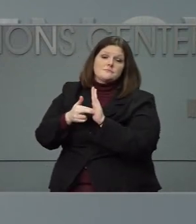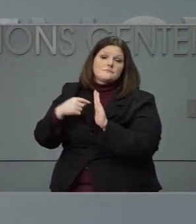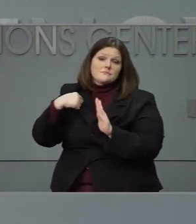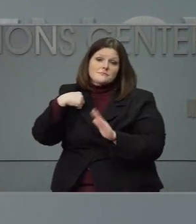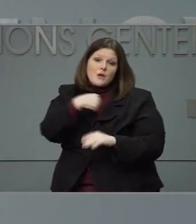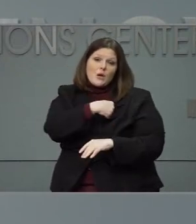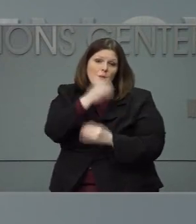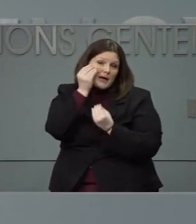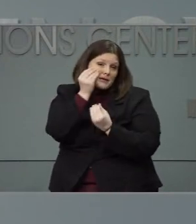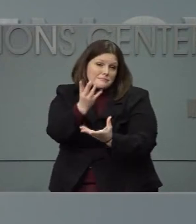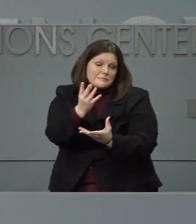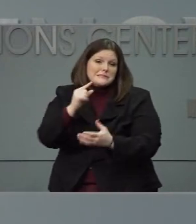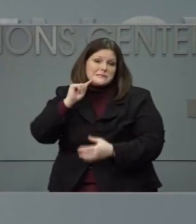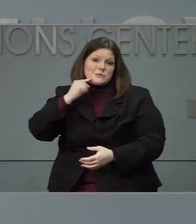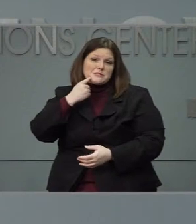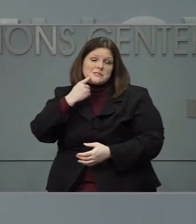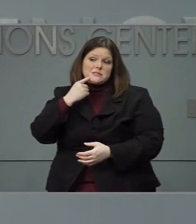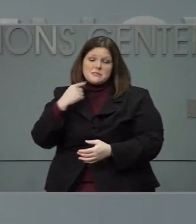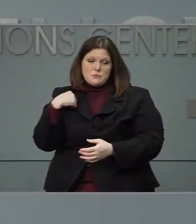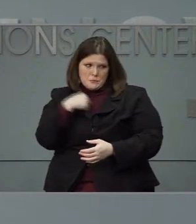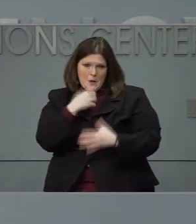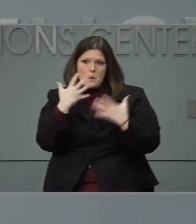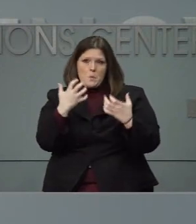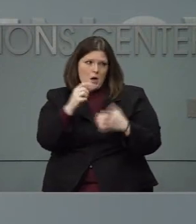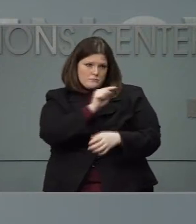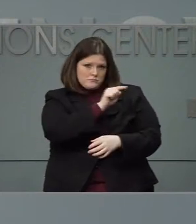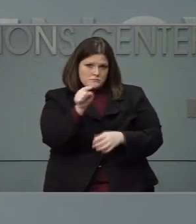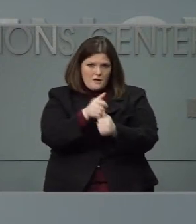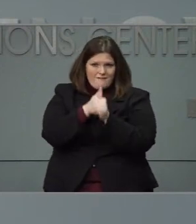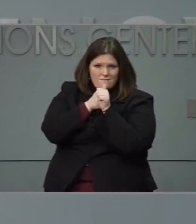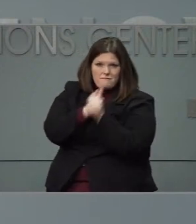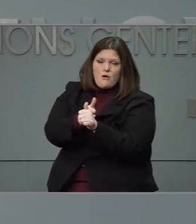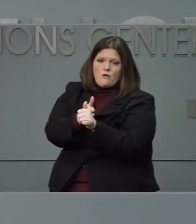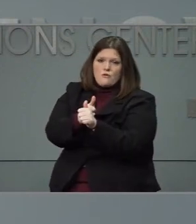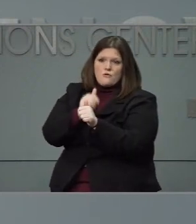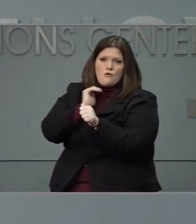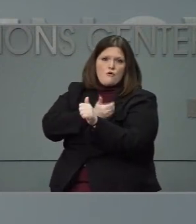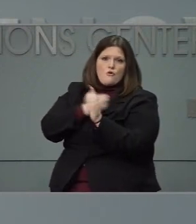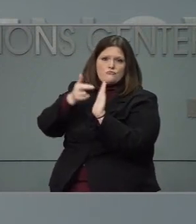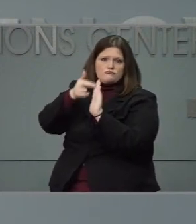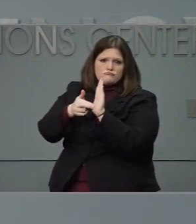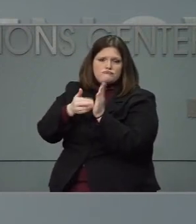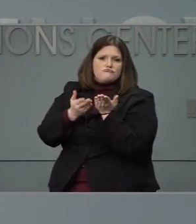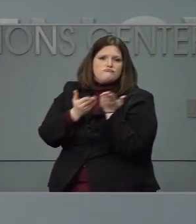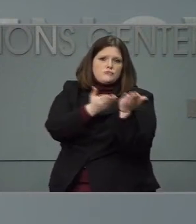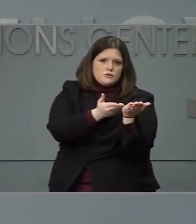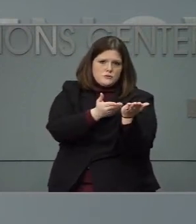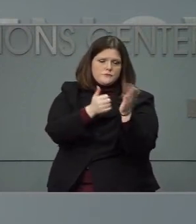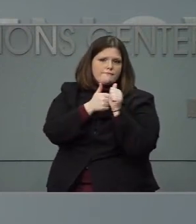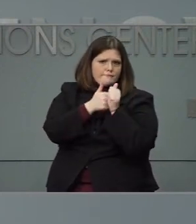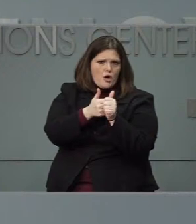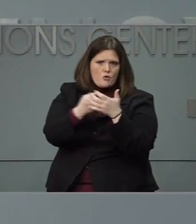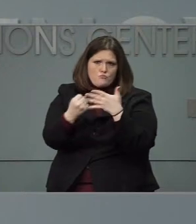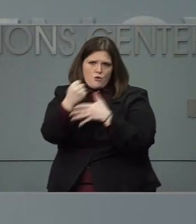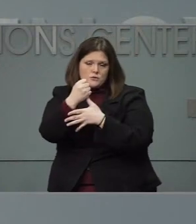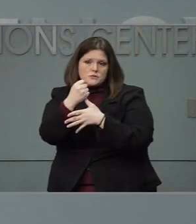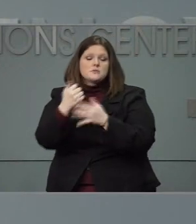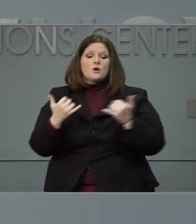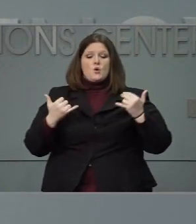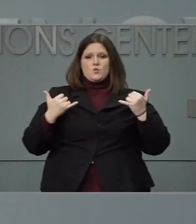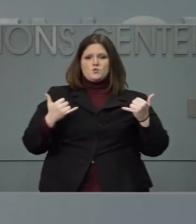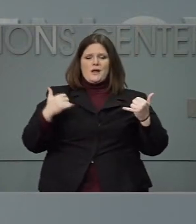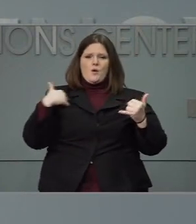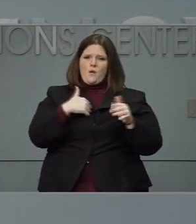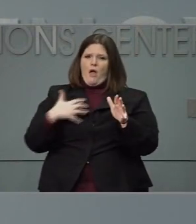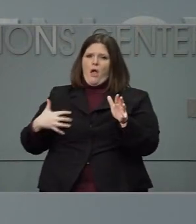following the state's priority prioritization. We are updating it today. So now folks have clear guidance from us